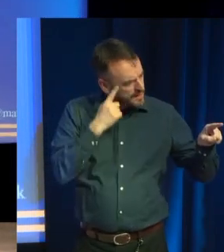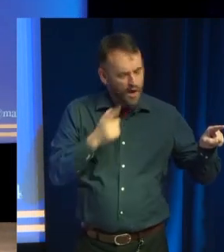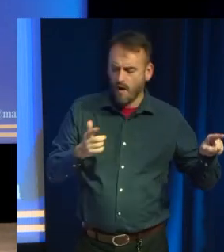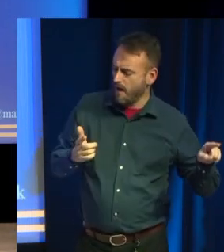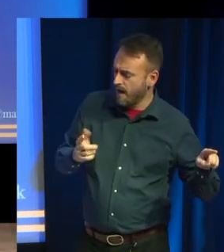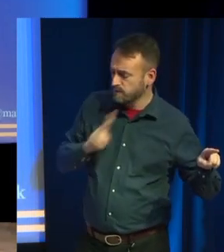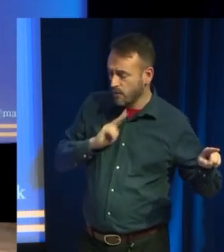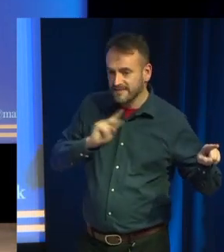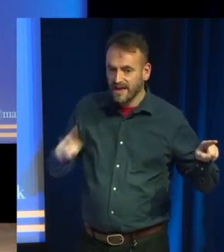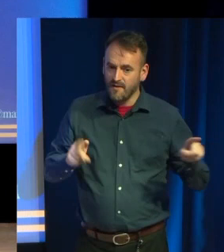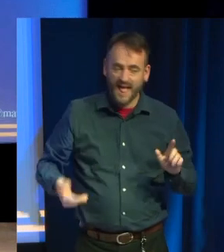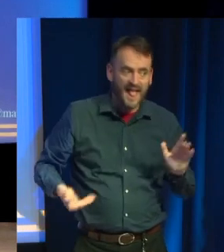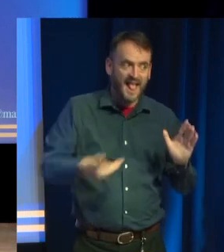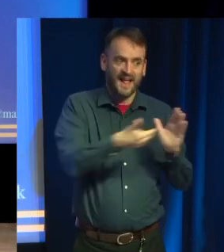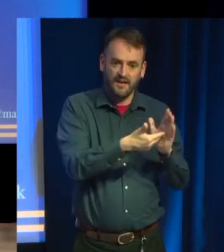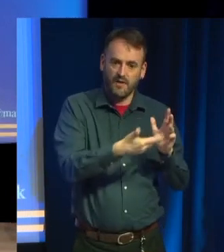pit. Yes, we know.